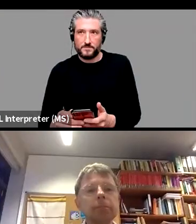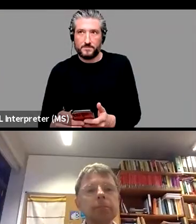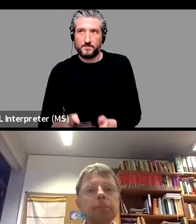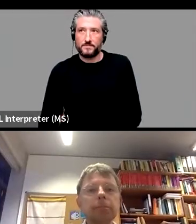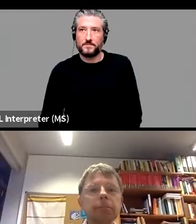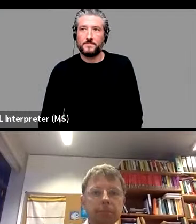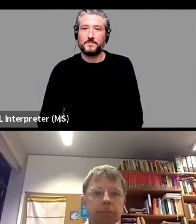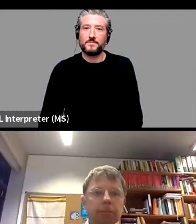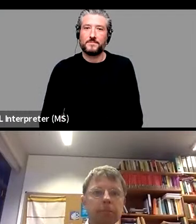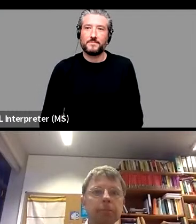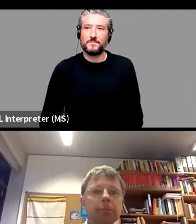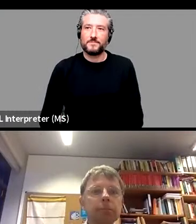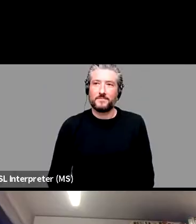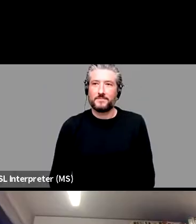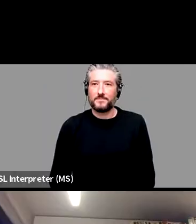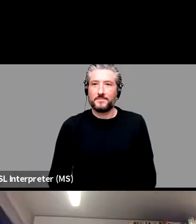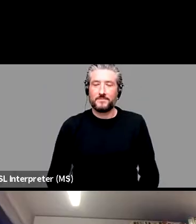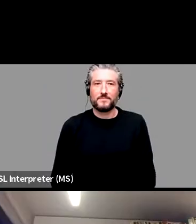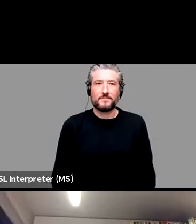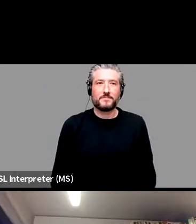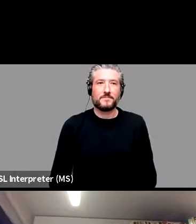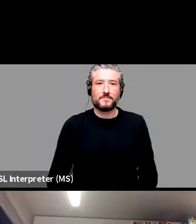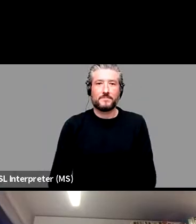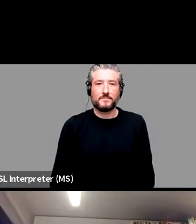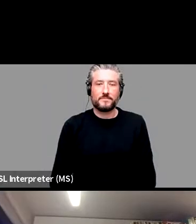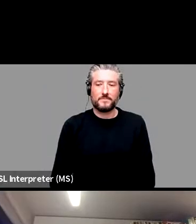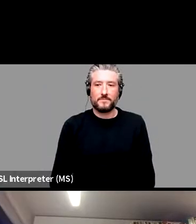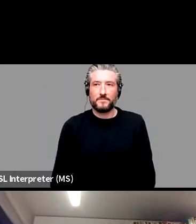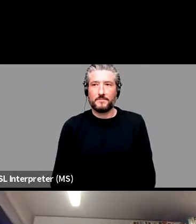and I will do the introduction here in about a minute.